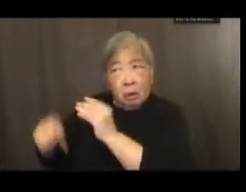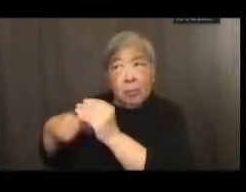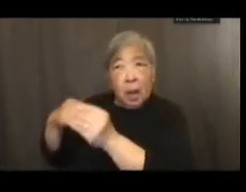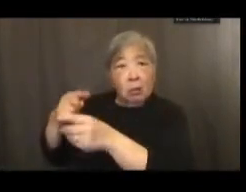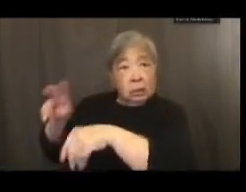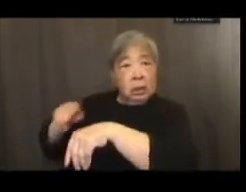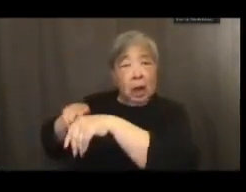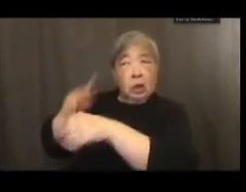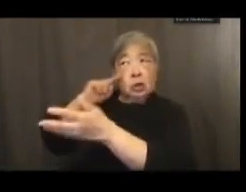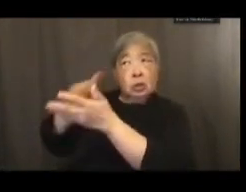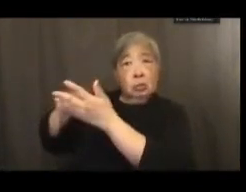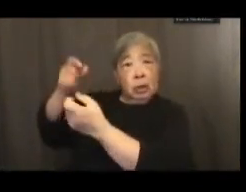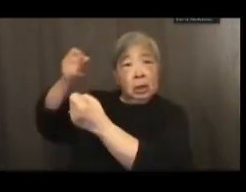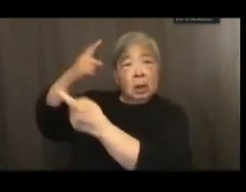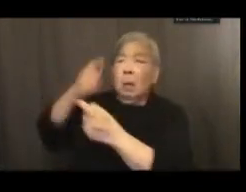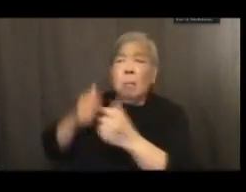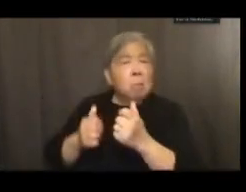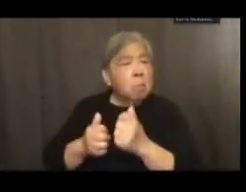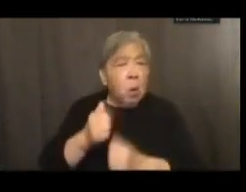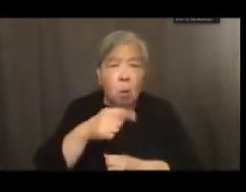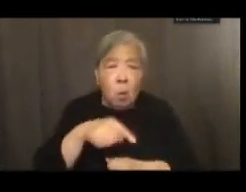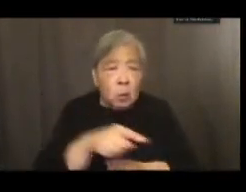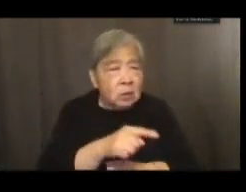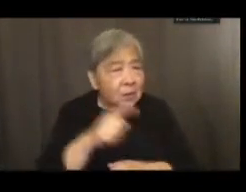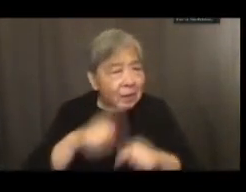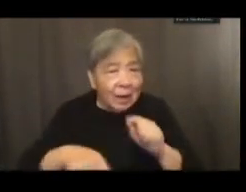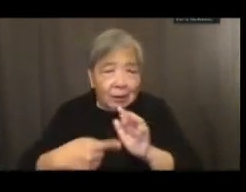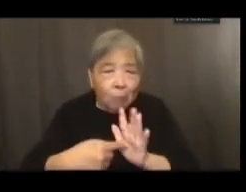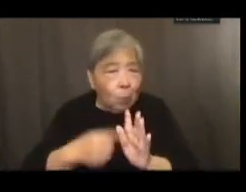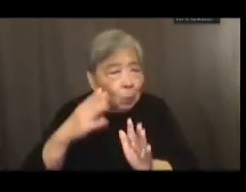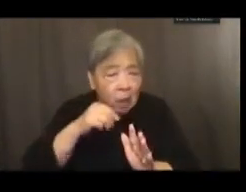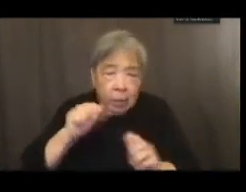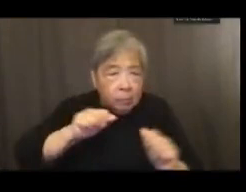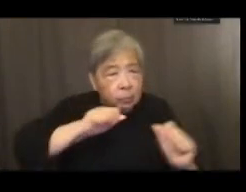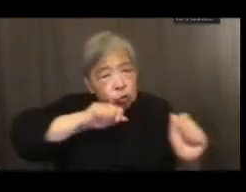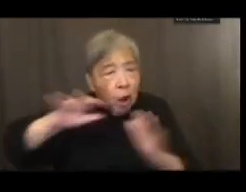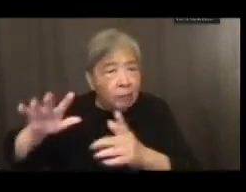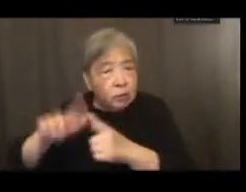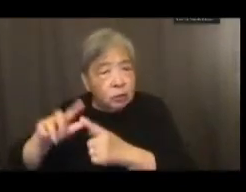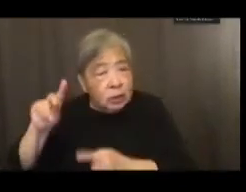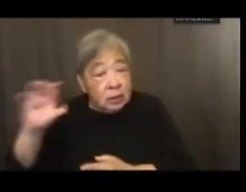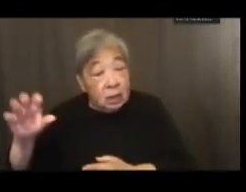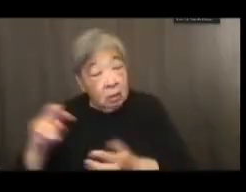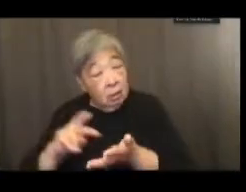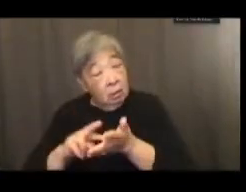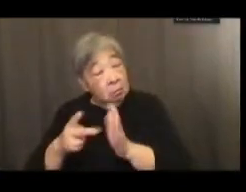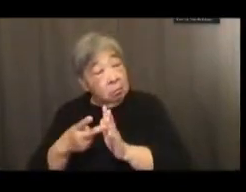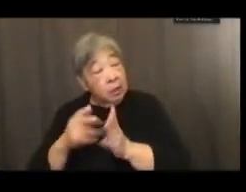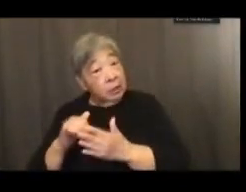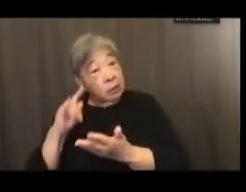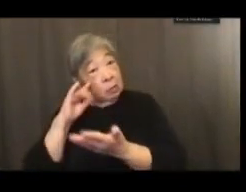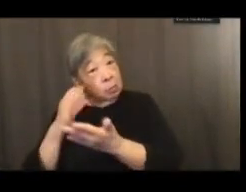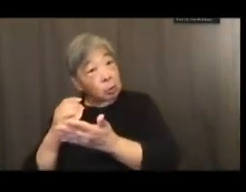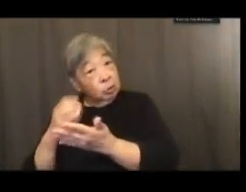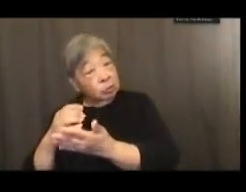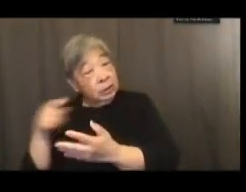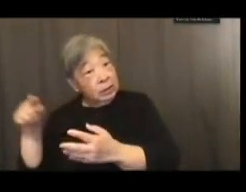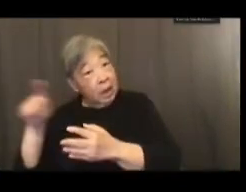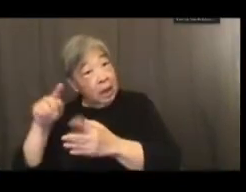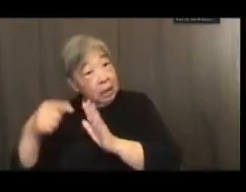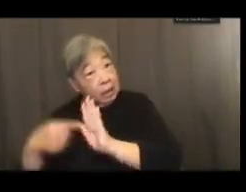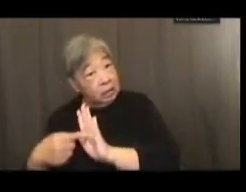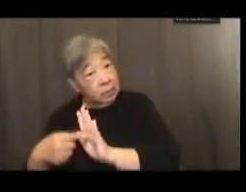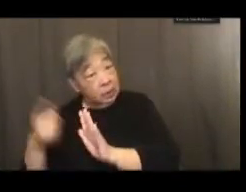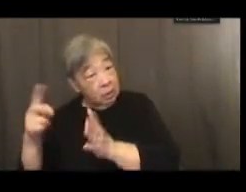Most will not, not be able to. Does that mean the portrait and the exhibition must be creatively projected